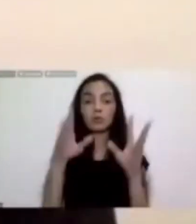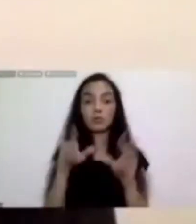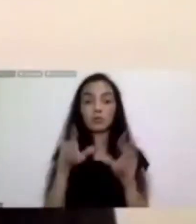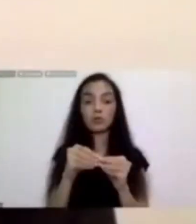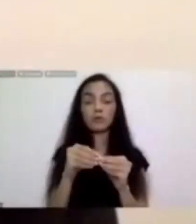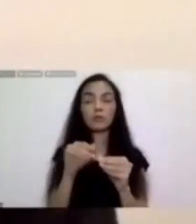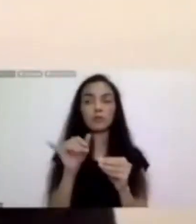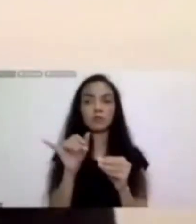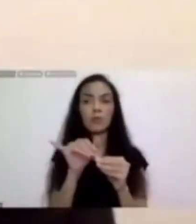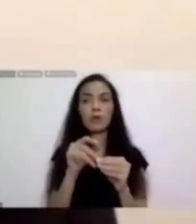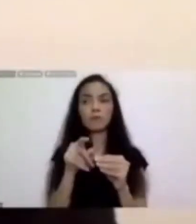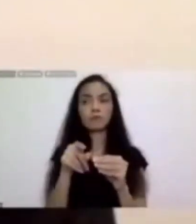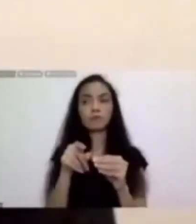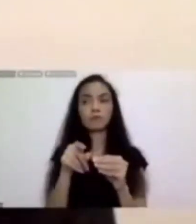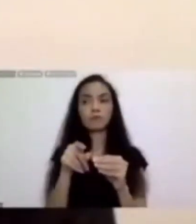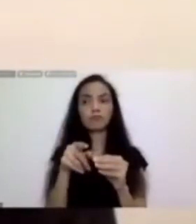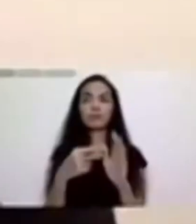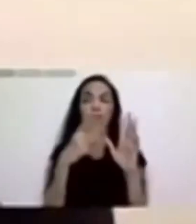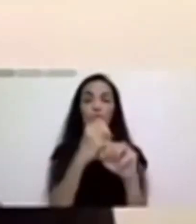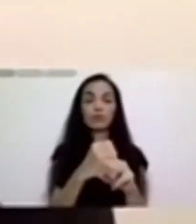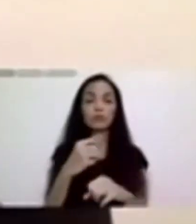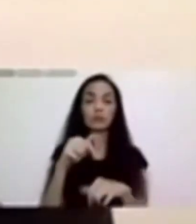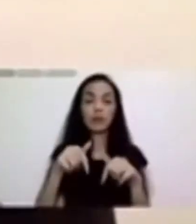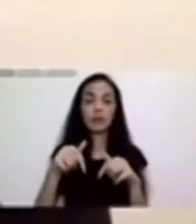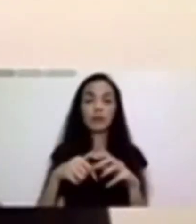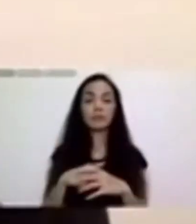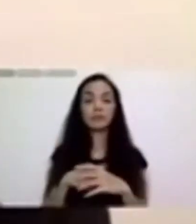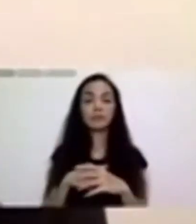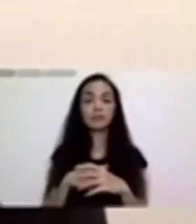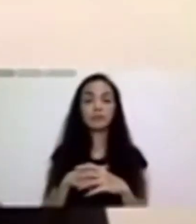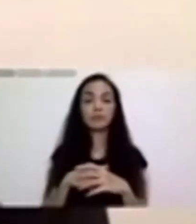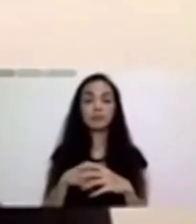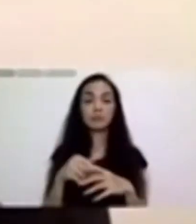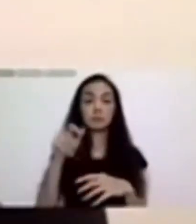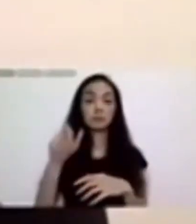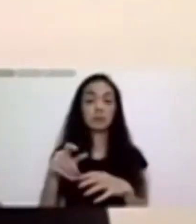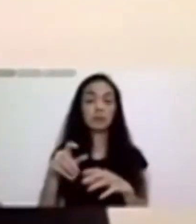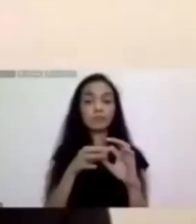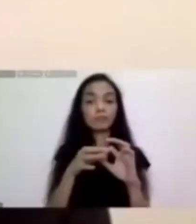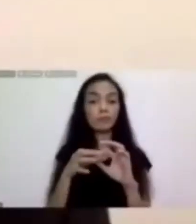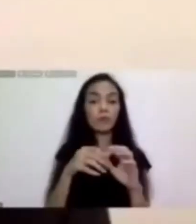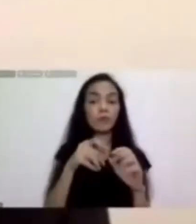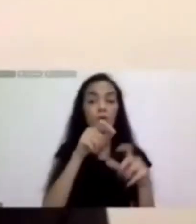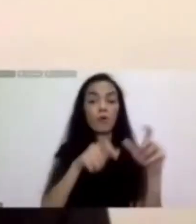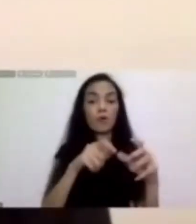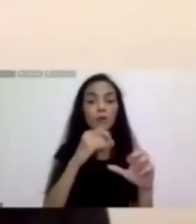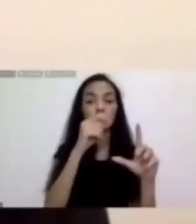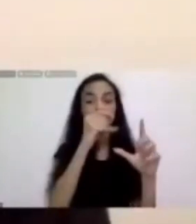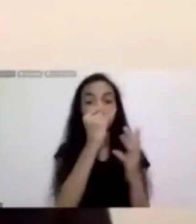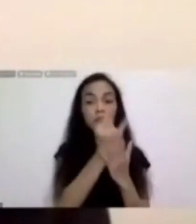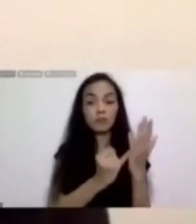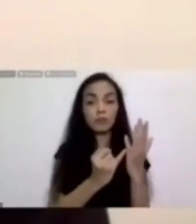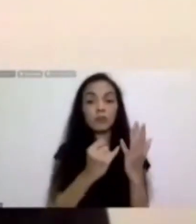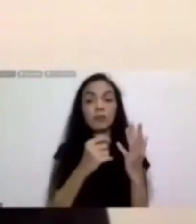date, MAP has worked with a heterogeneous and interdisciplinary cohort of artists, including indigenous, non-indigenous,